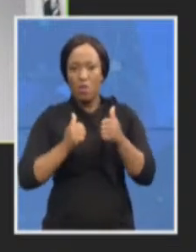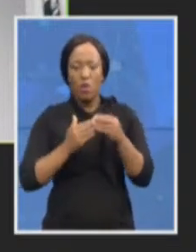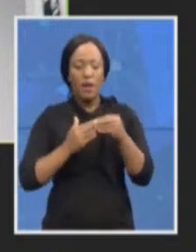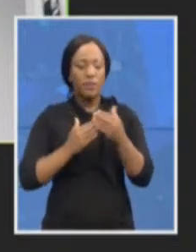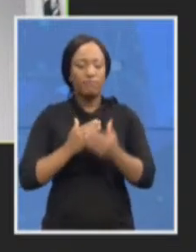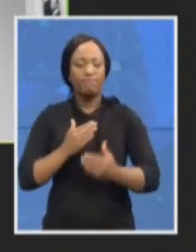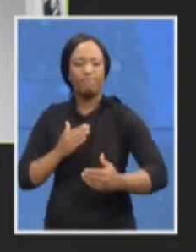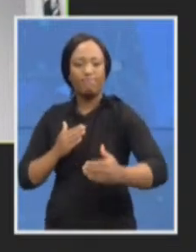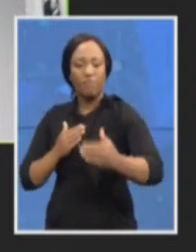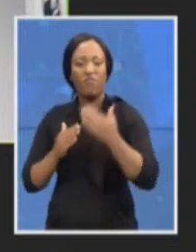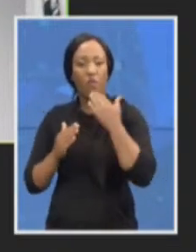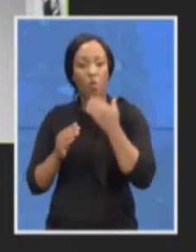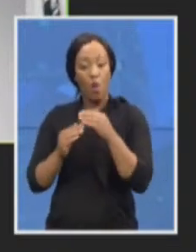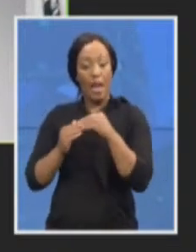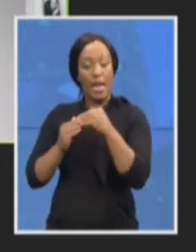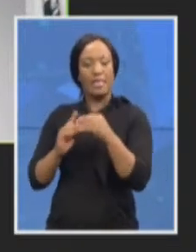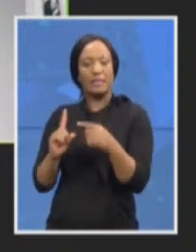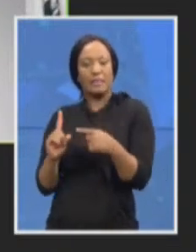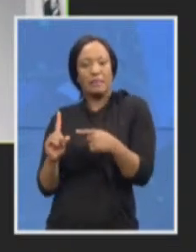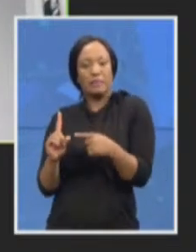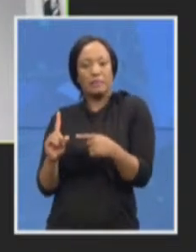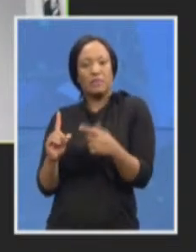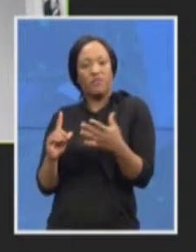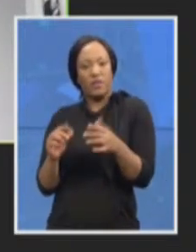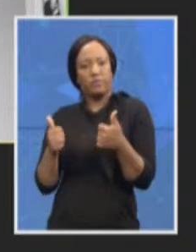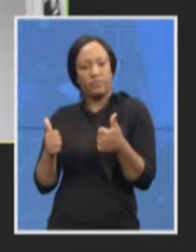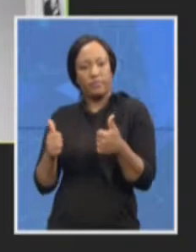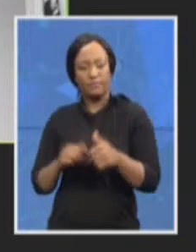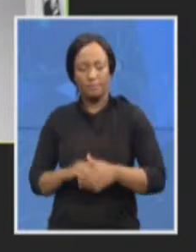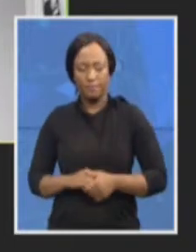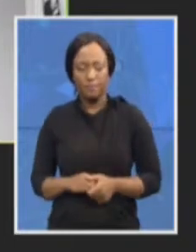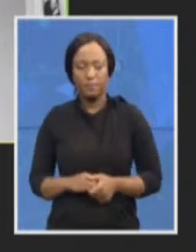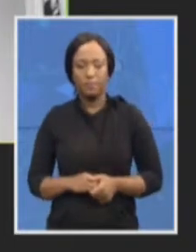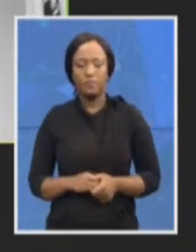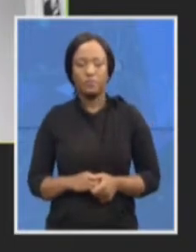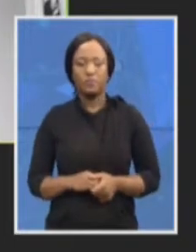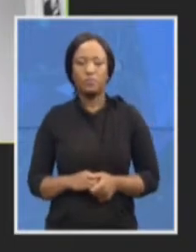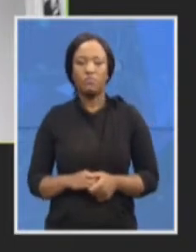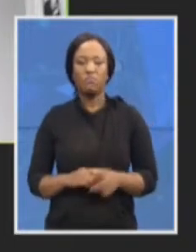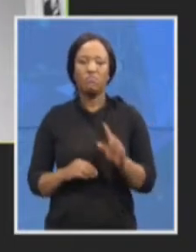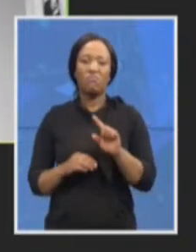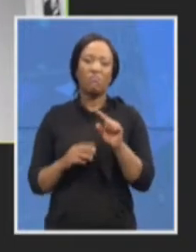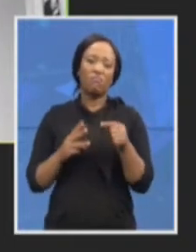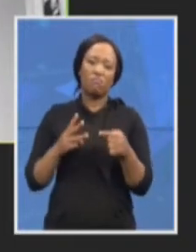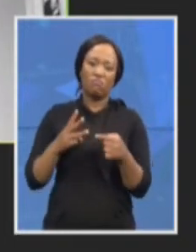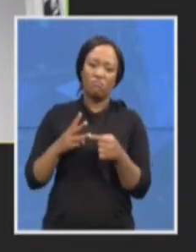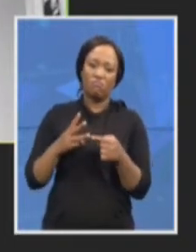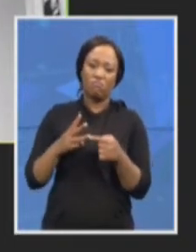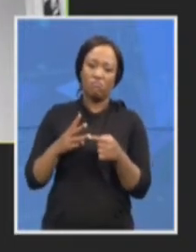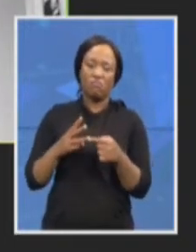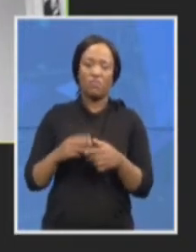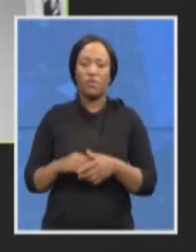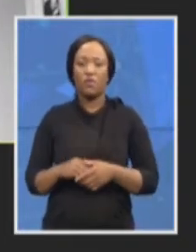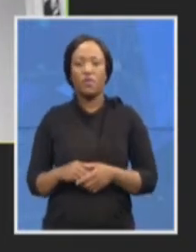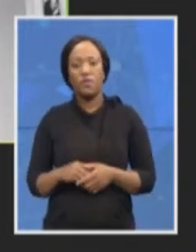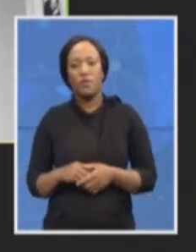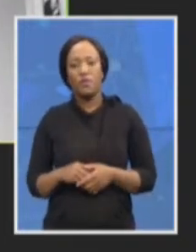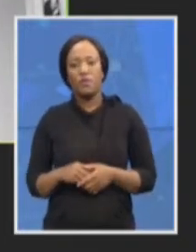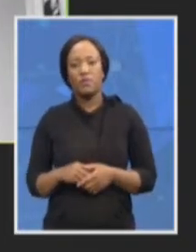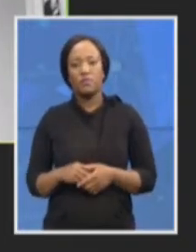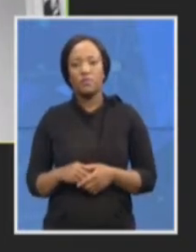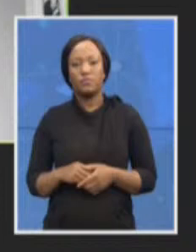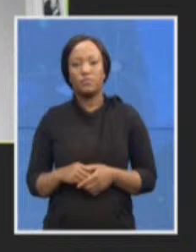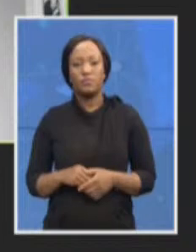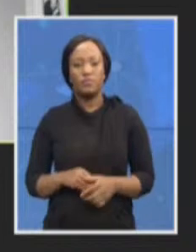The next point I'd like to make is that the NPA, in as much as capacity is an